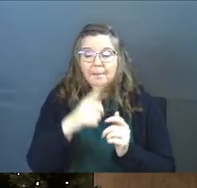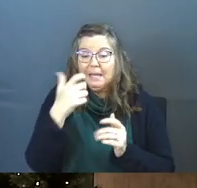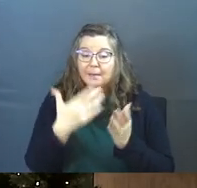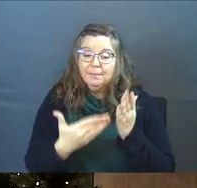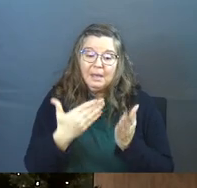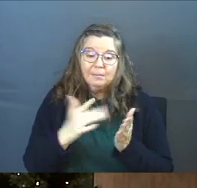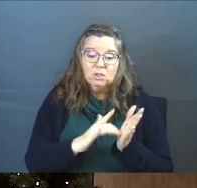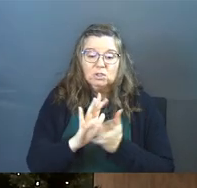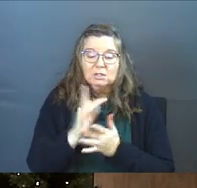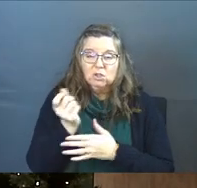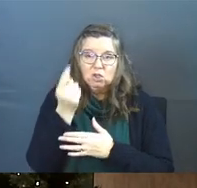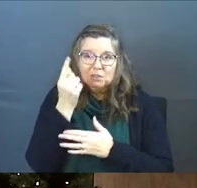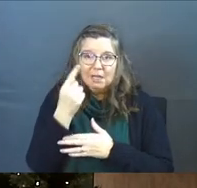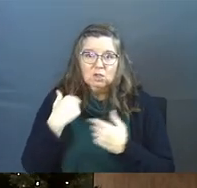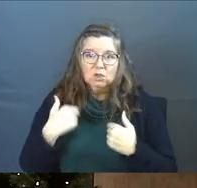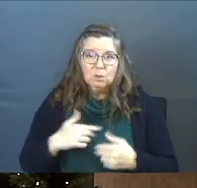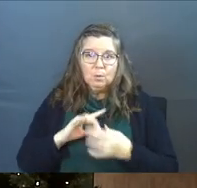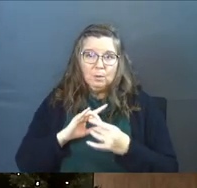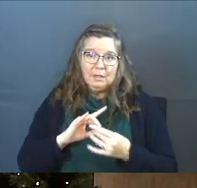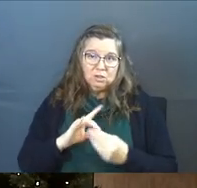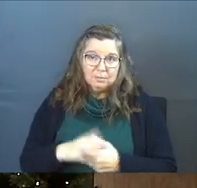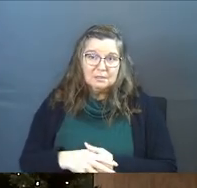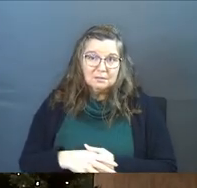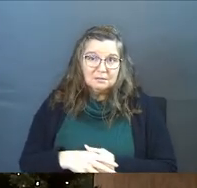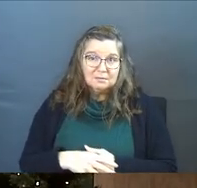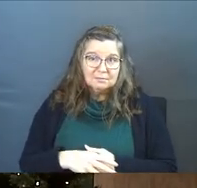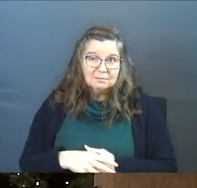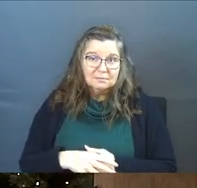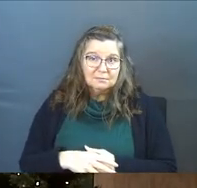Because maybe Jesus understands human relationships.